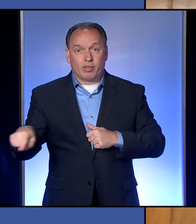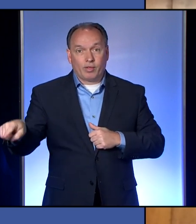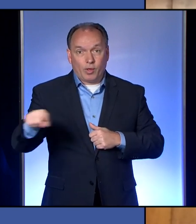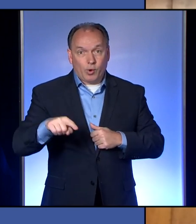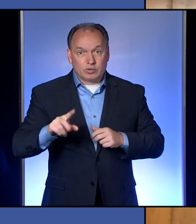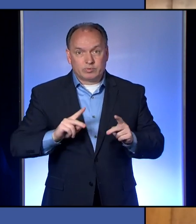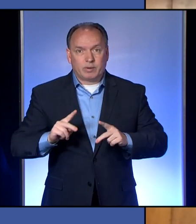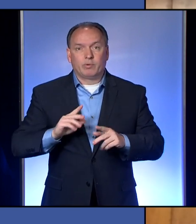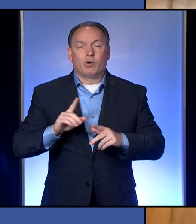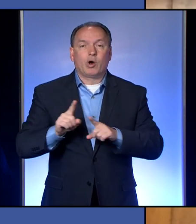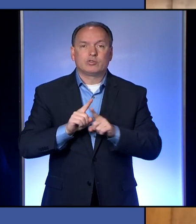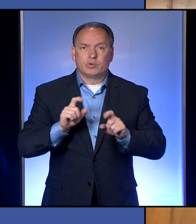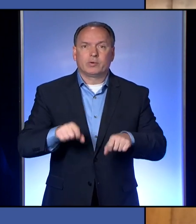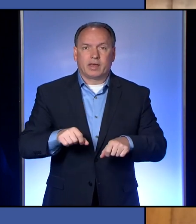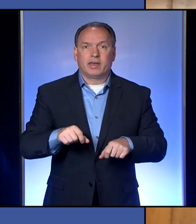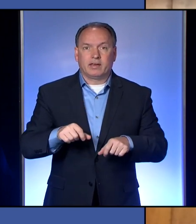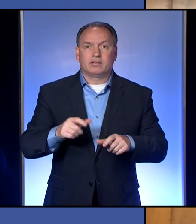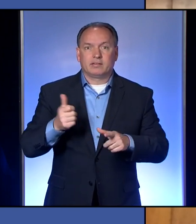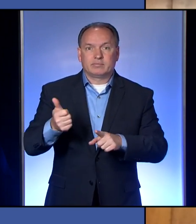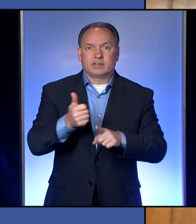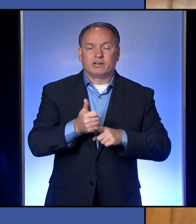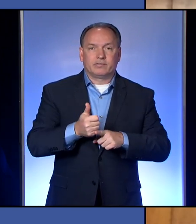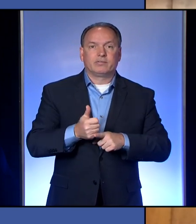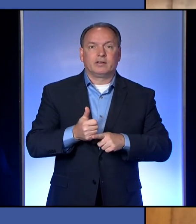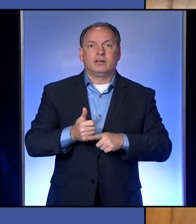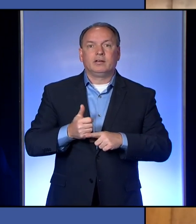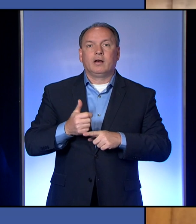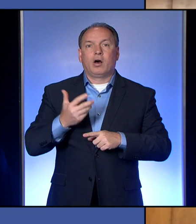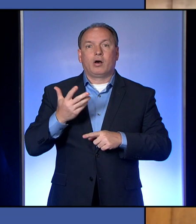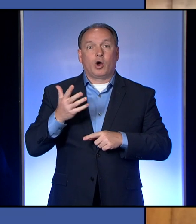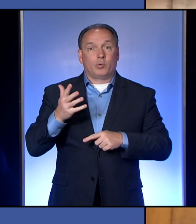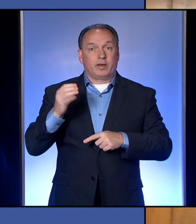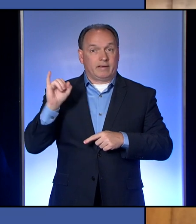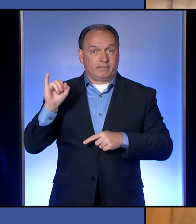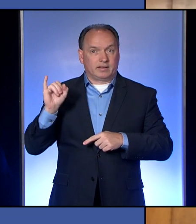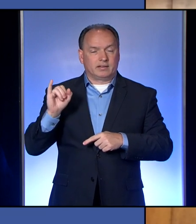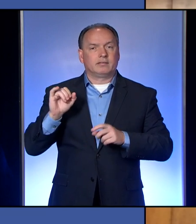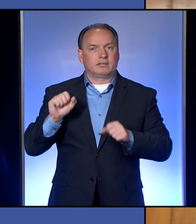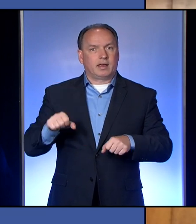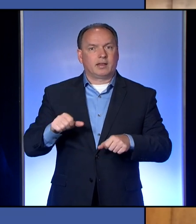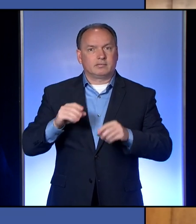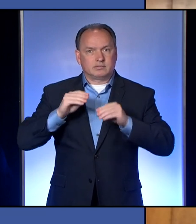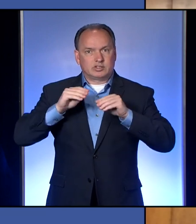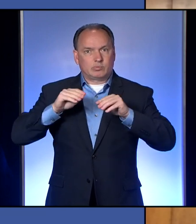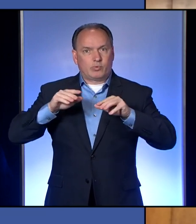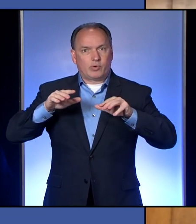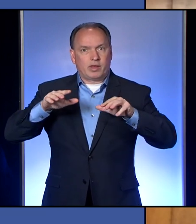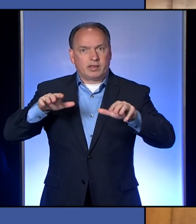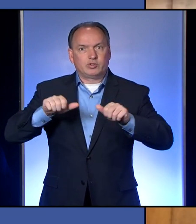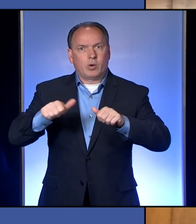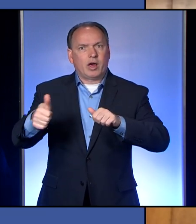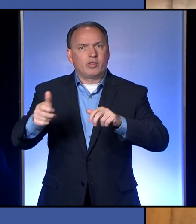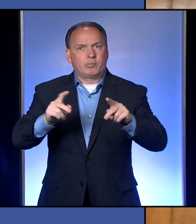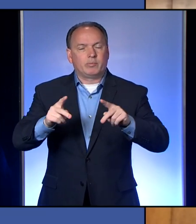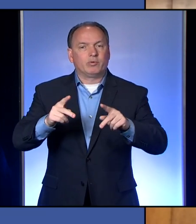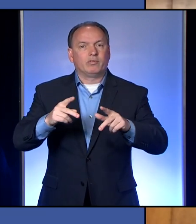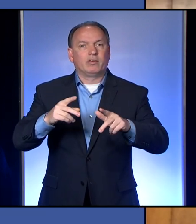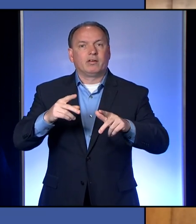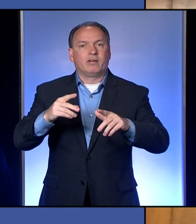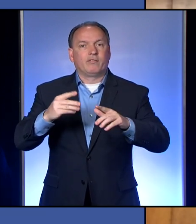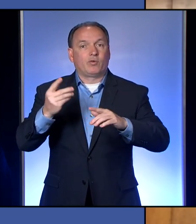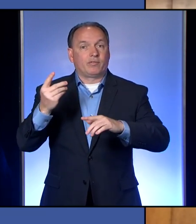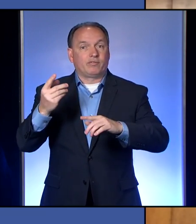also could be incubating it and starting to get sick. So they could potentially spread it to other people over the next several days.